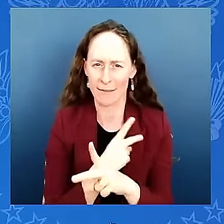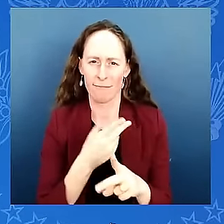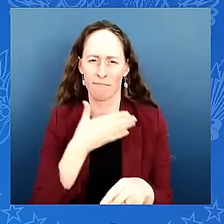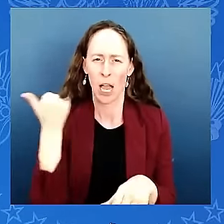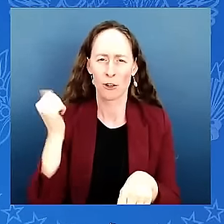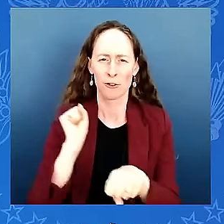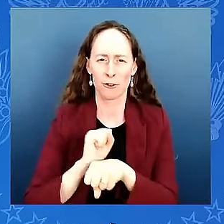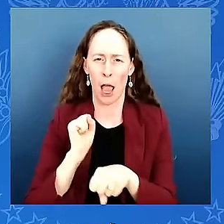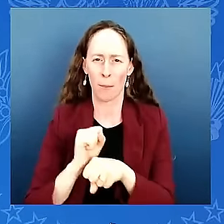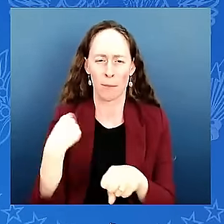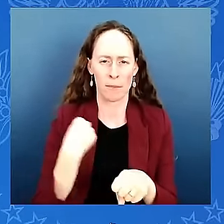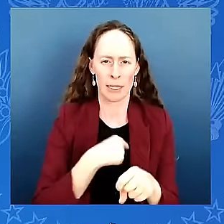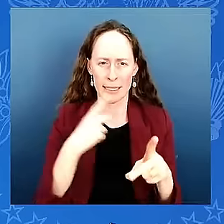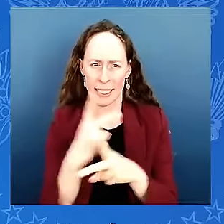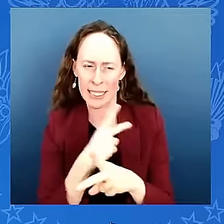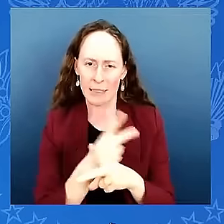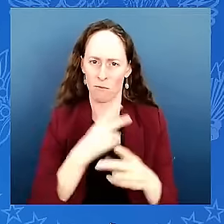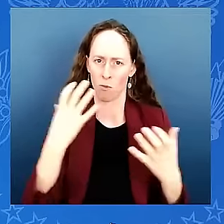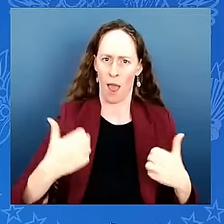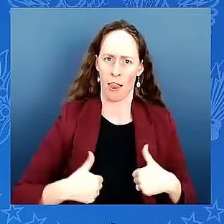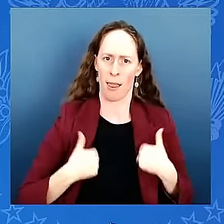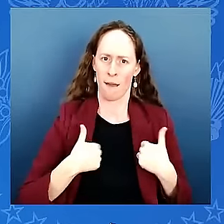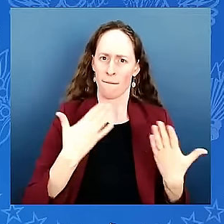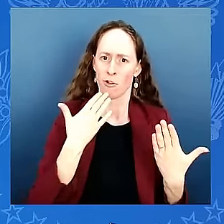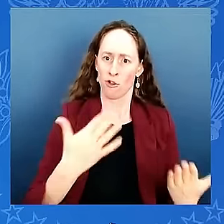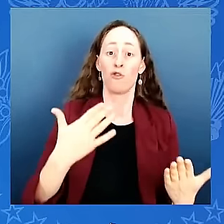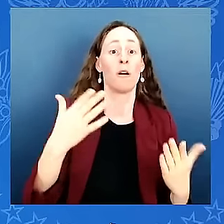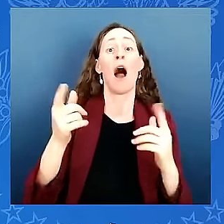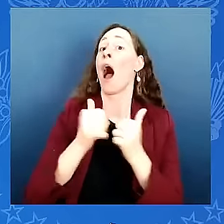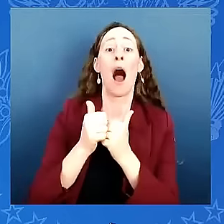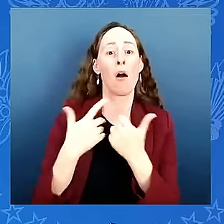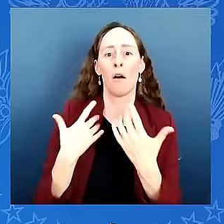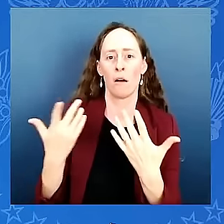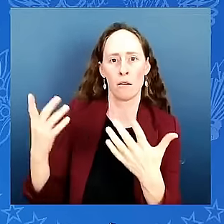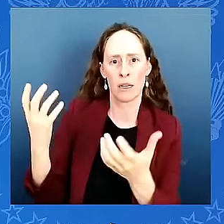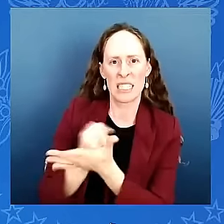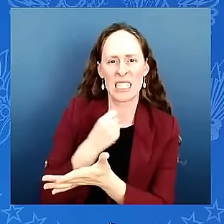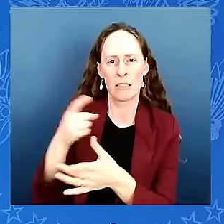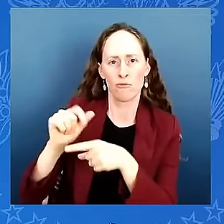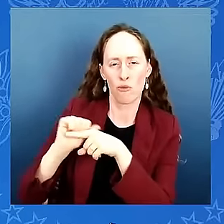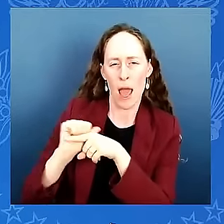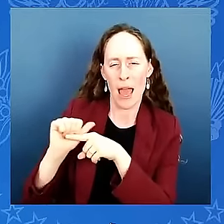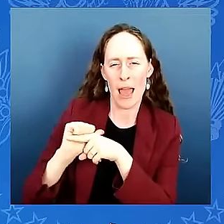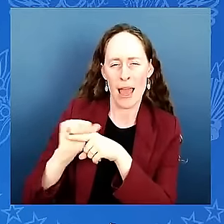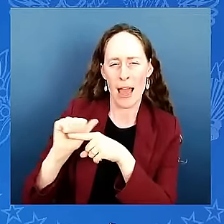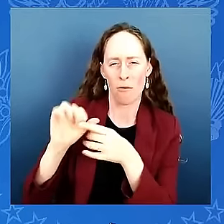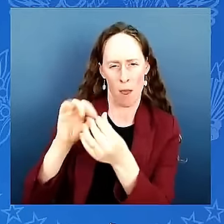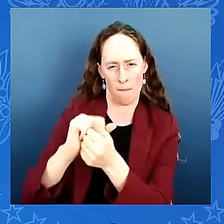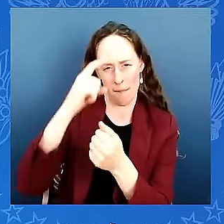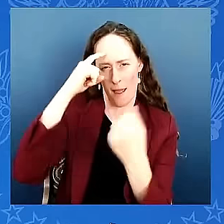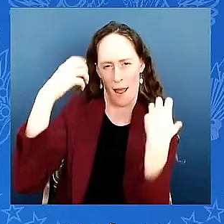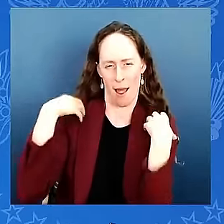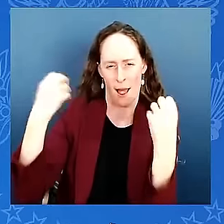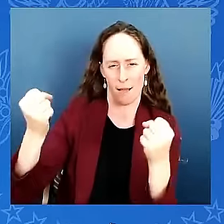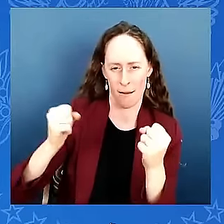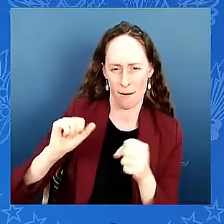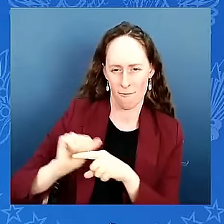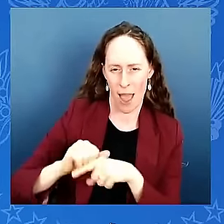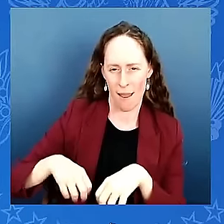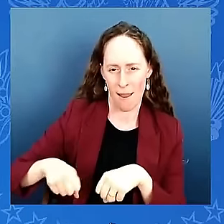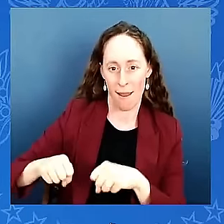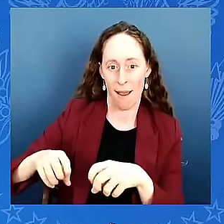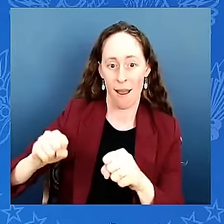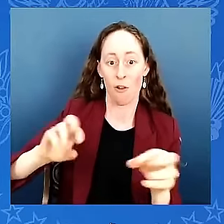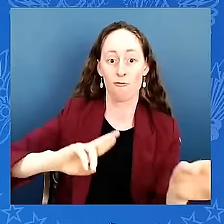in addition to that as the state of alabama as the epicenter of the automotive industry we're seeing a boost